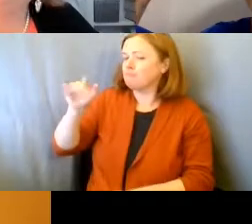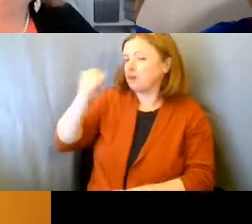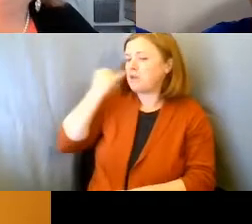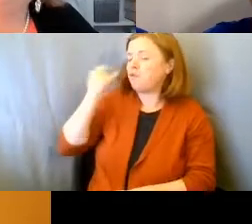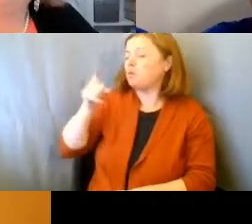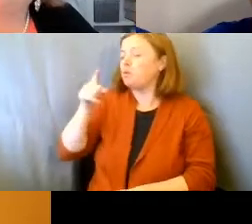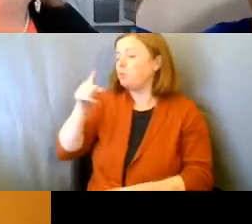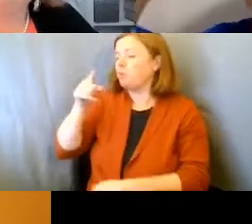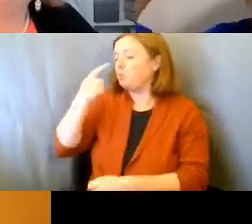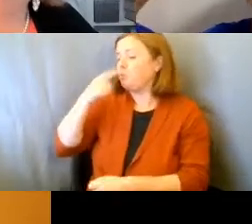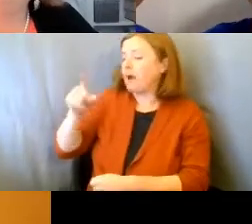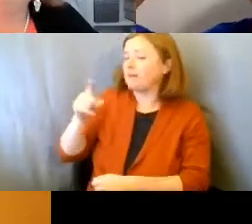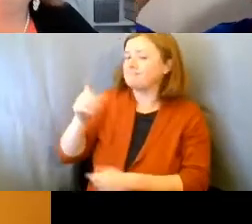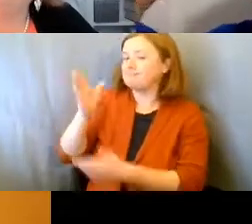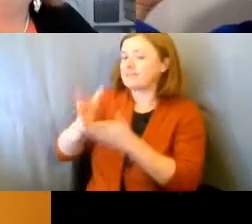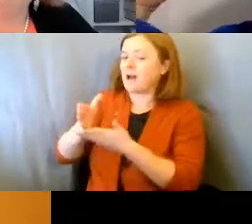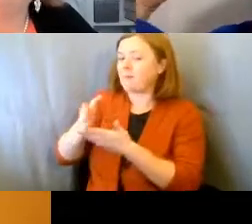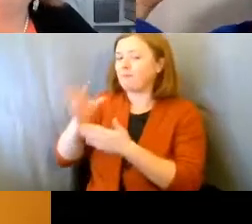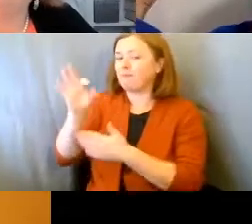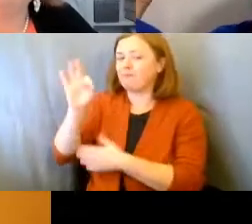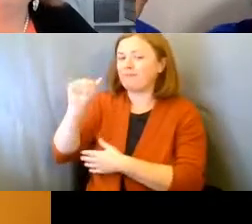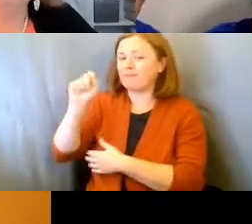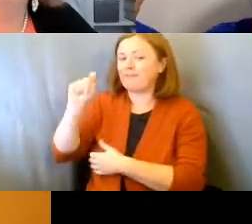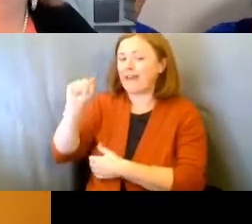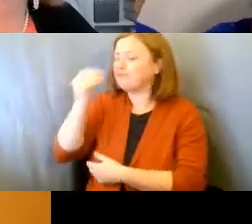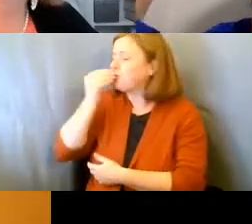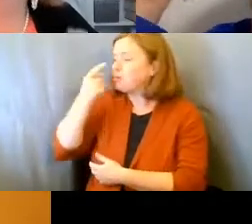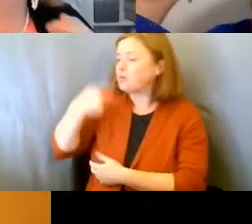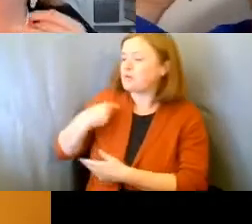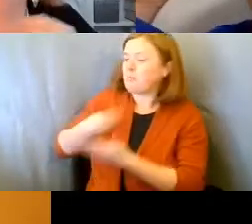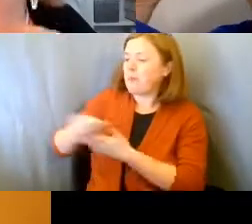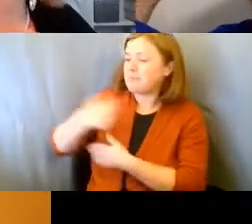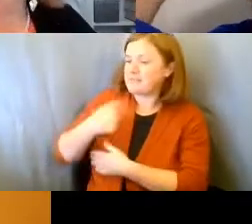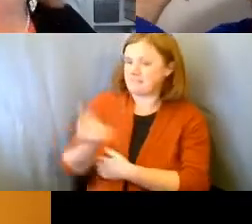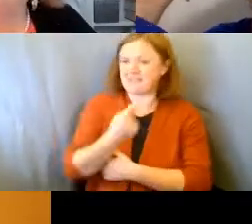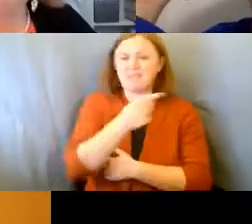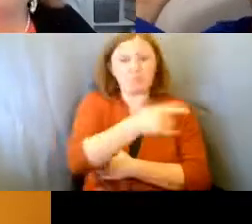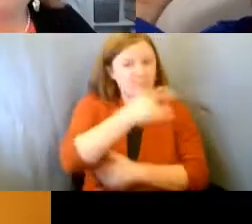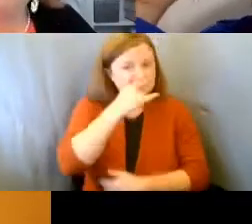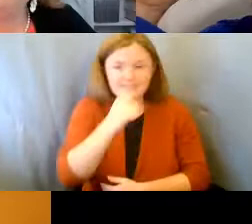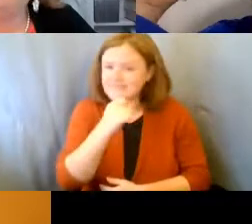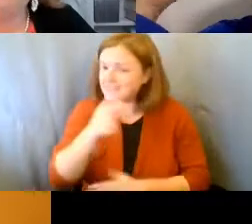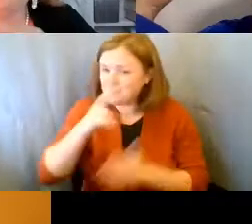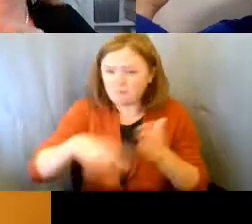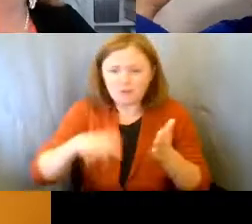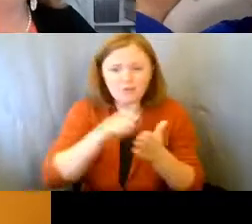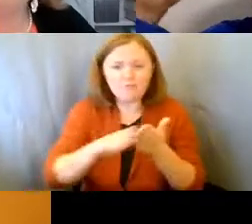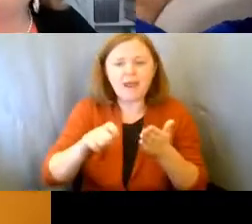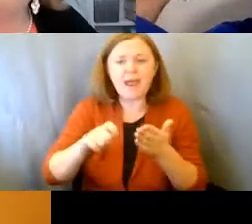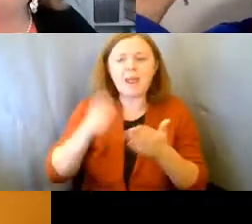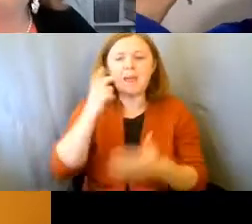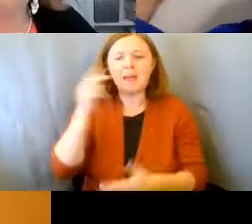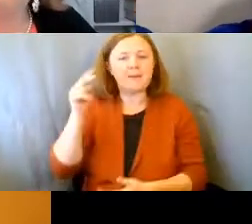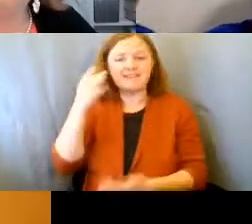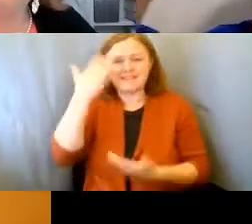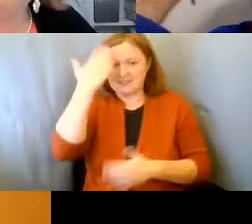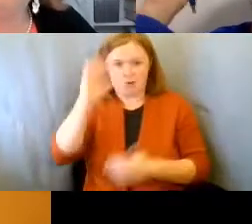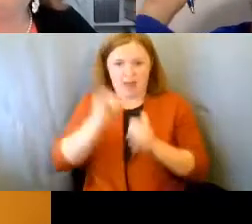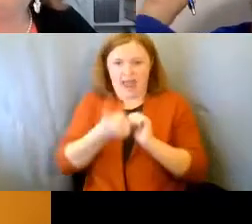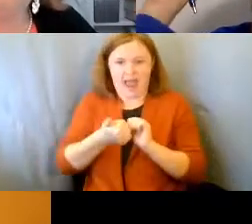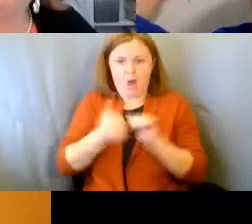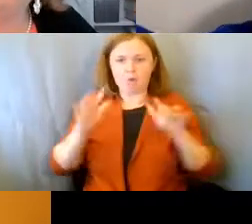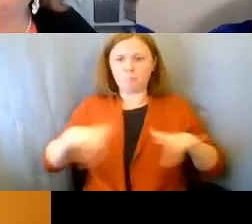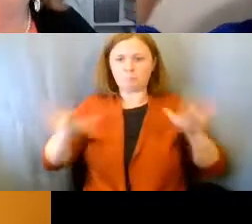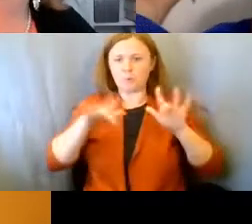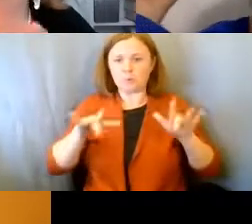you're getting fast food, get me something, right? This is a kid who doesn't read or write and doesn't know how to turn on a